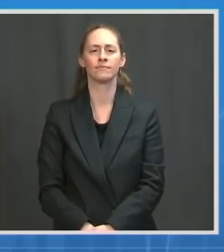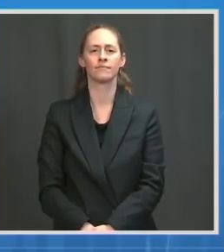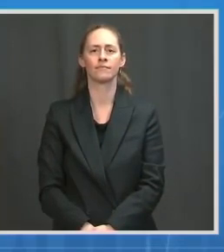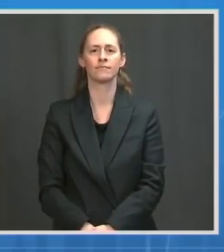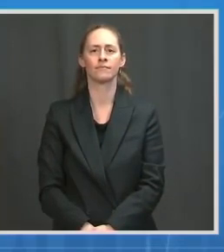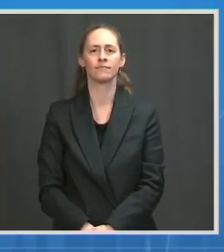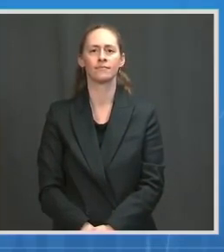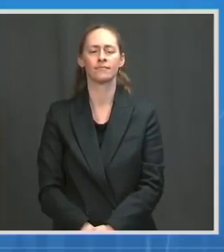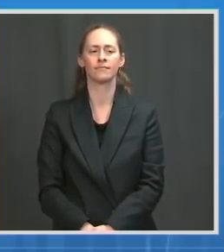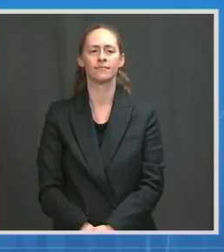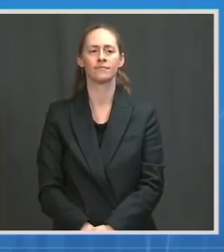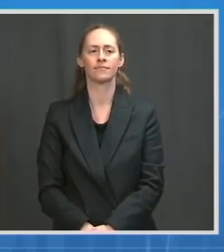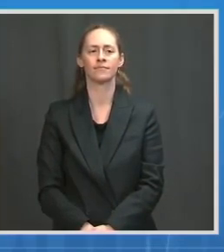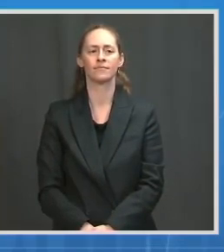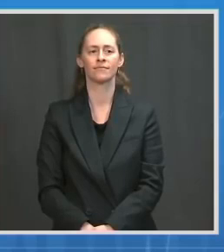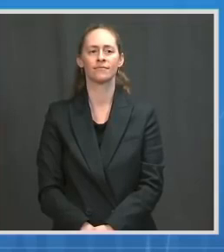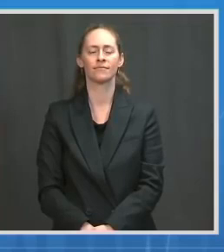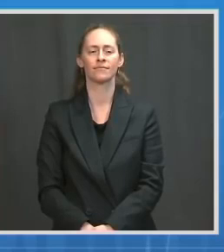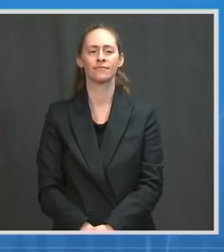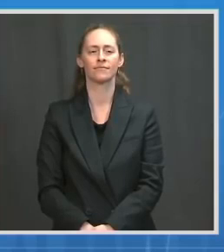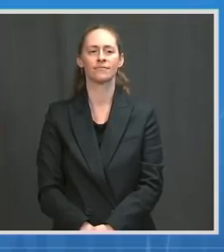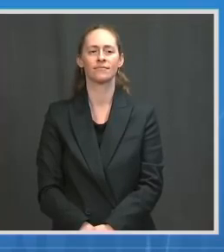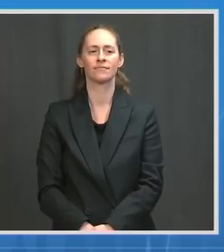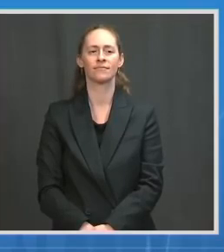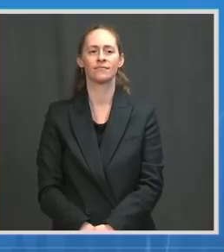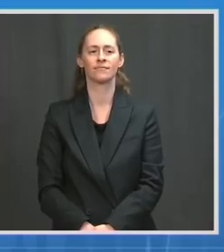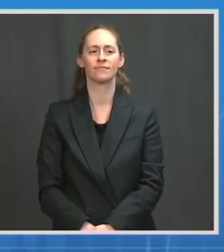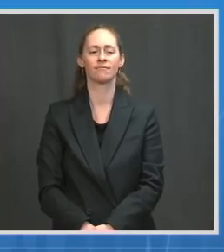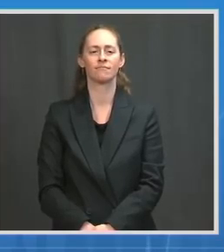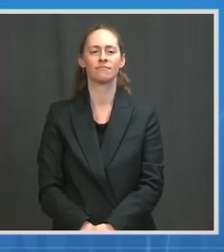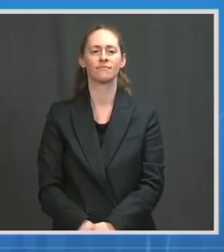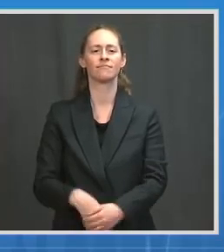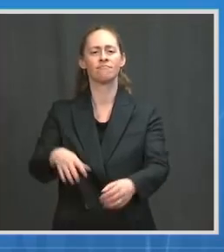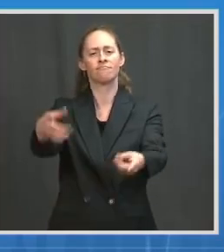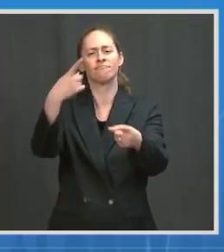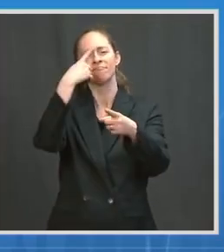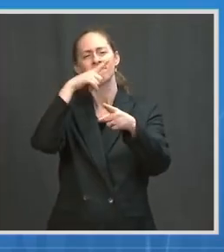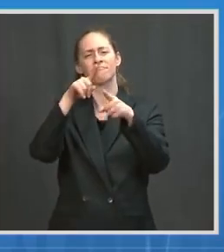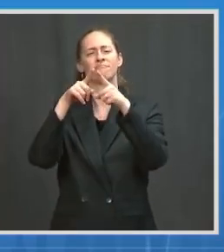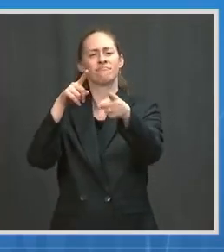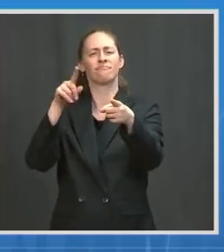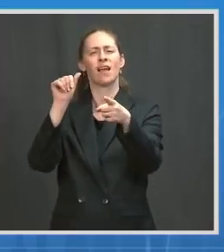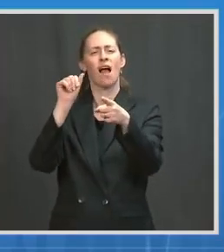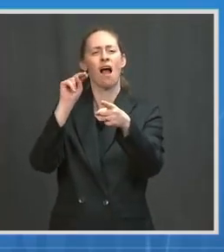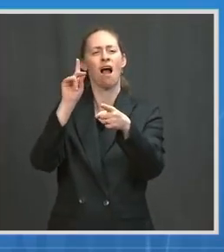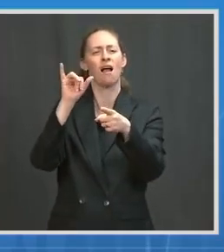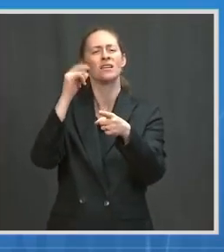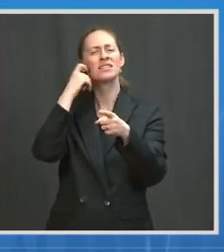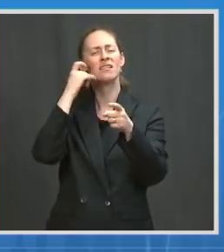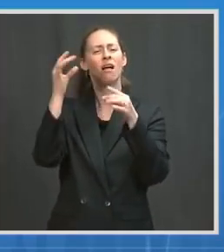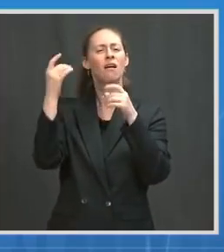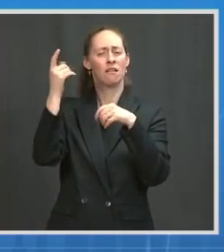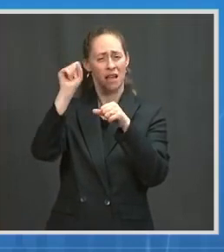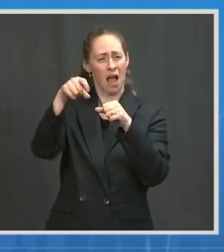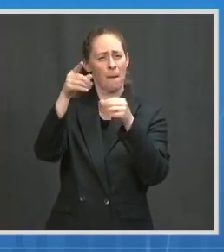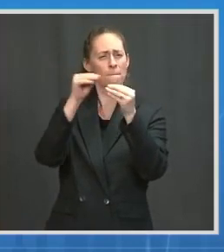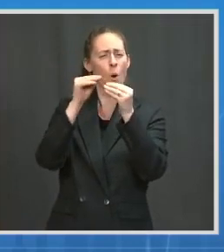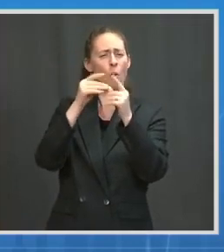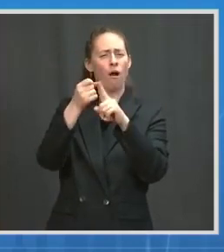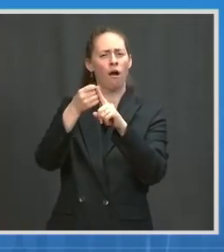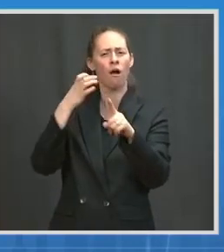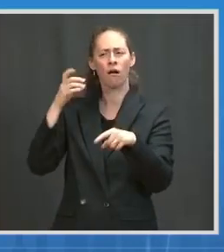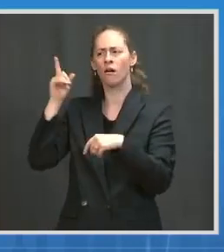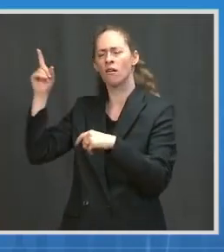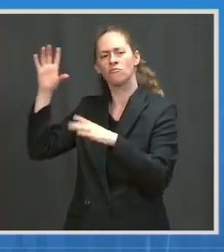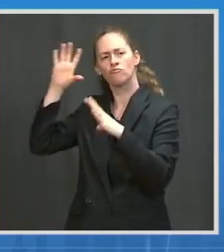Thank you very much. Andy, can you talk a little bit more about the steps that the President outlined yesterday? talked about a more granular approach